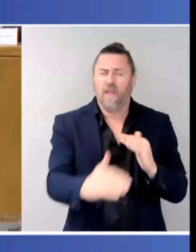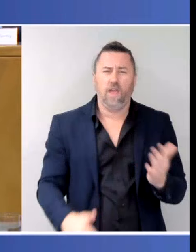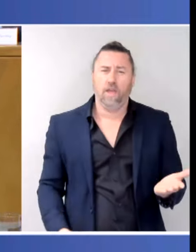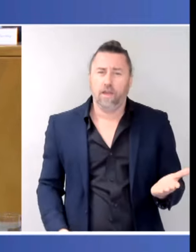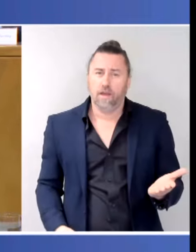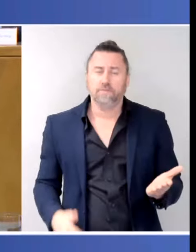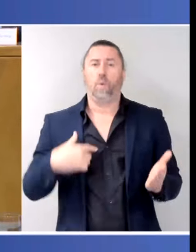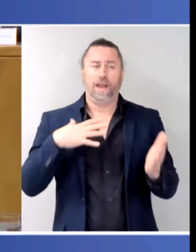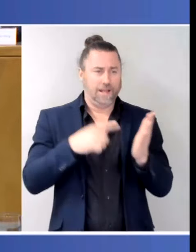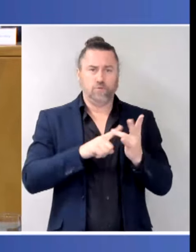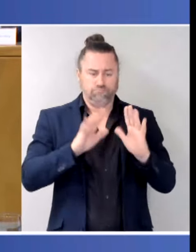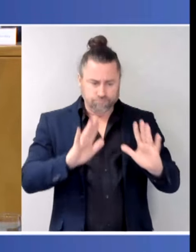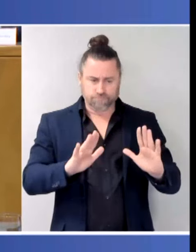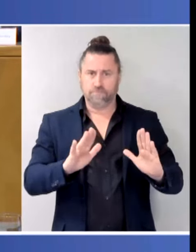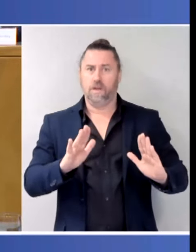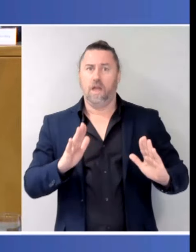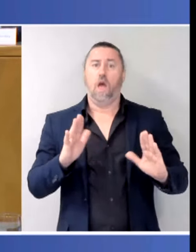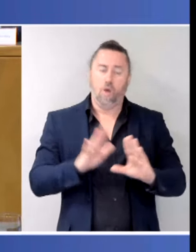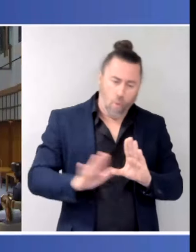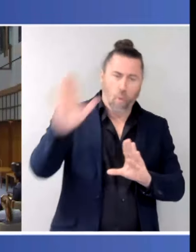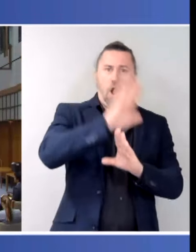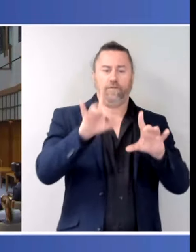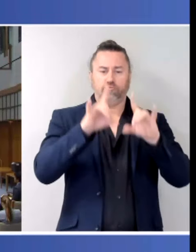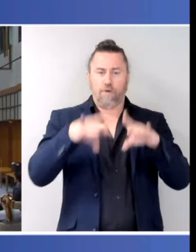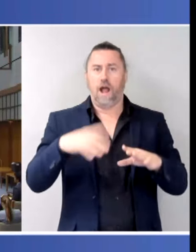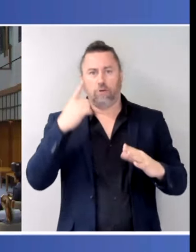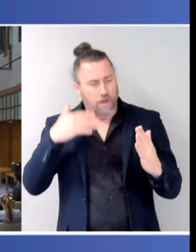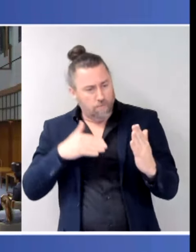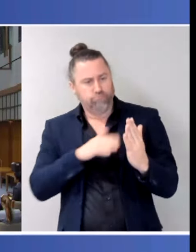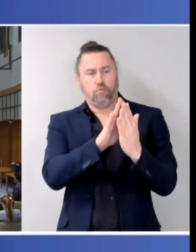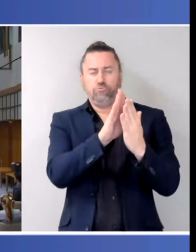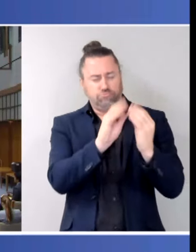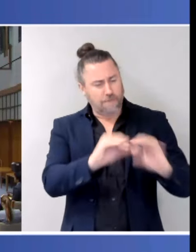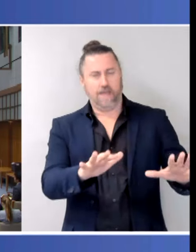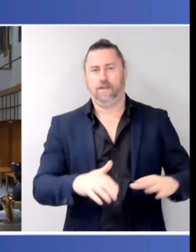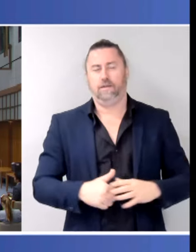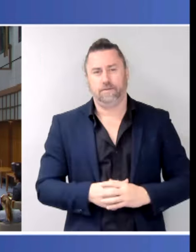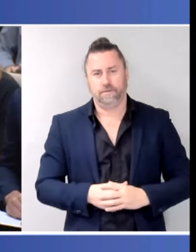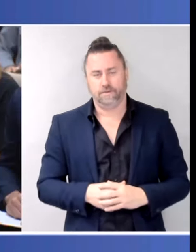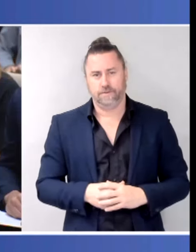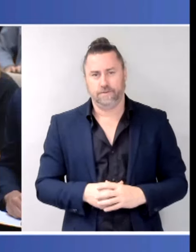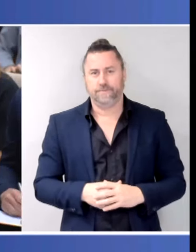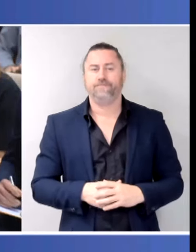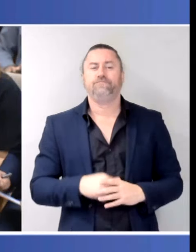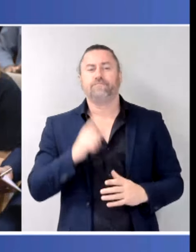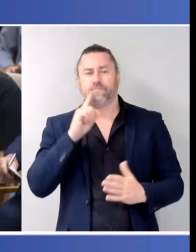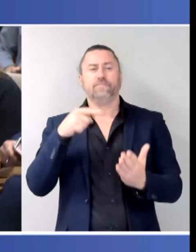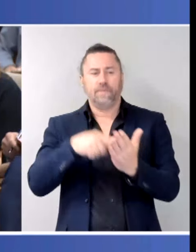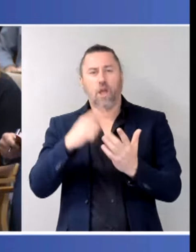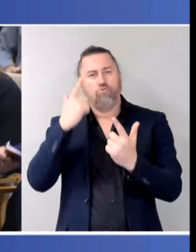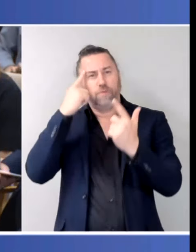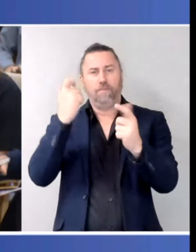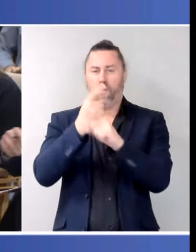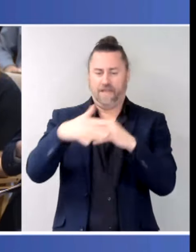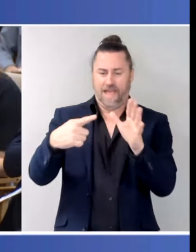that change across the nation. The recommendation is there that this needs to be done. Is it